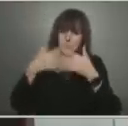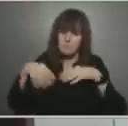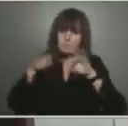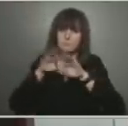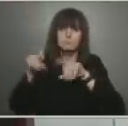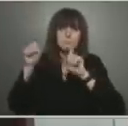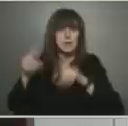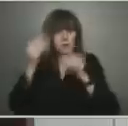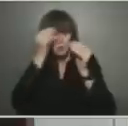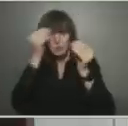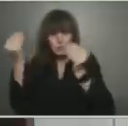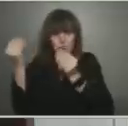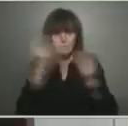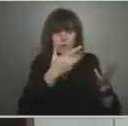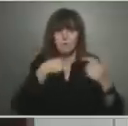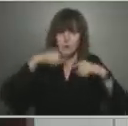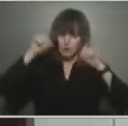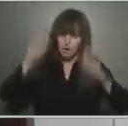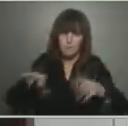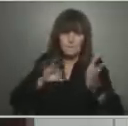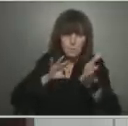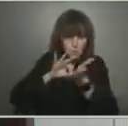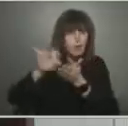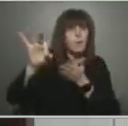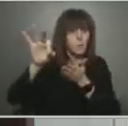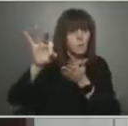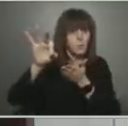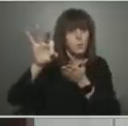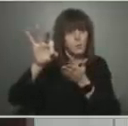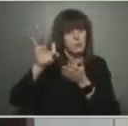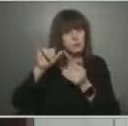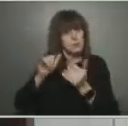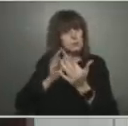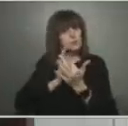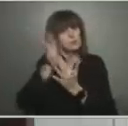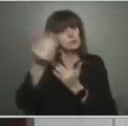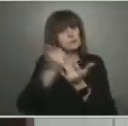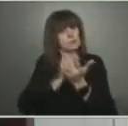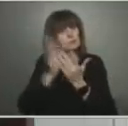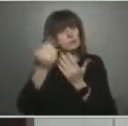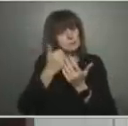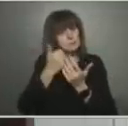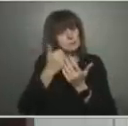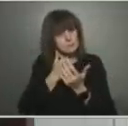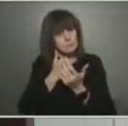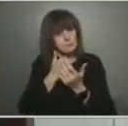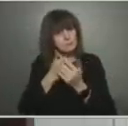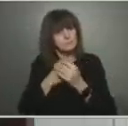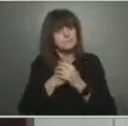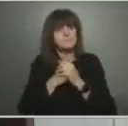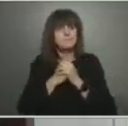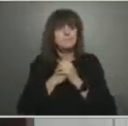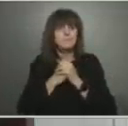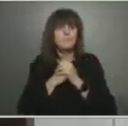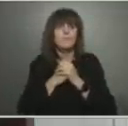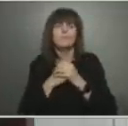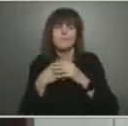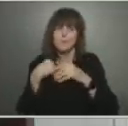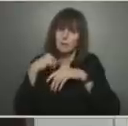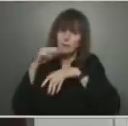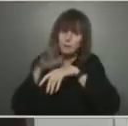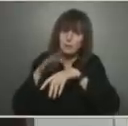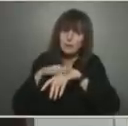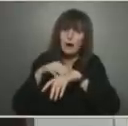transparent to all Ontarians. We've also reminded them of how to fill out the death certificate following the World Health